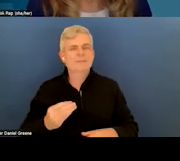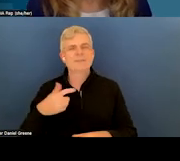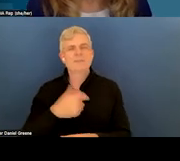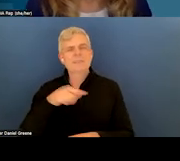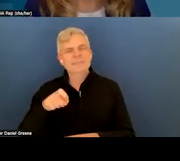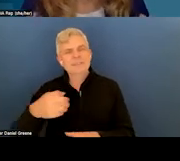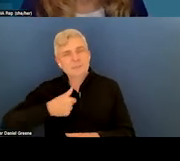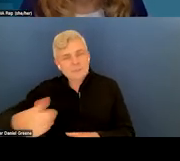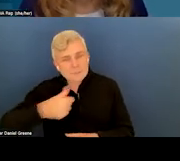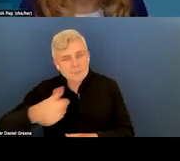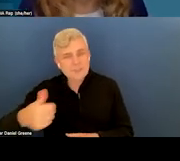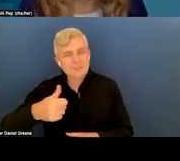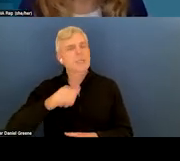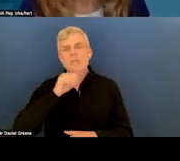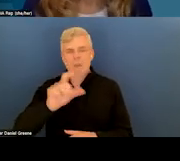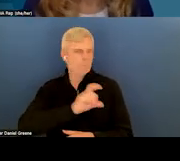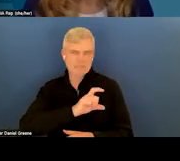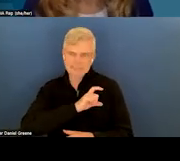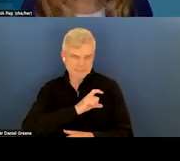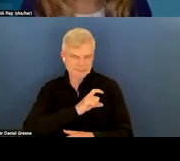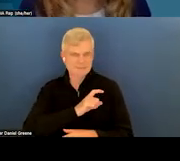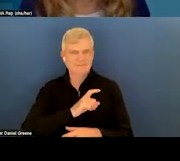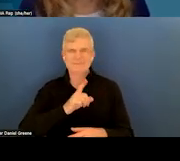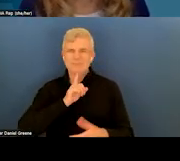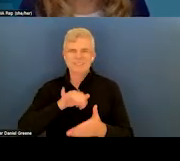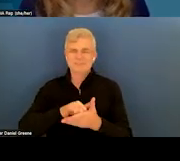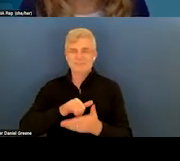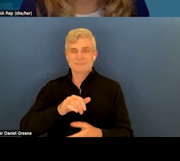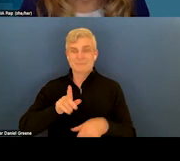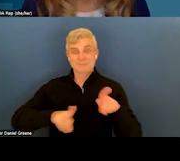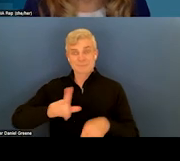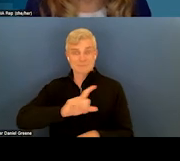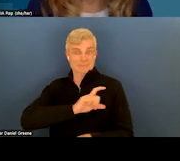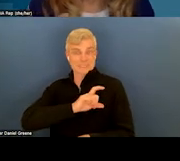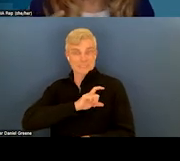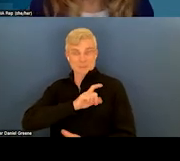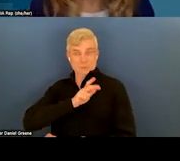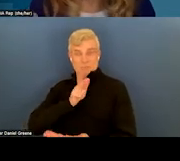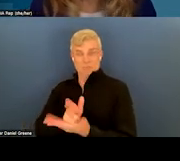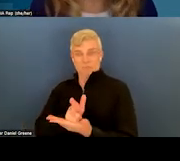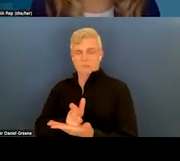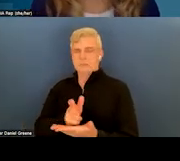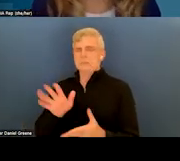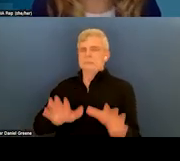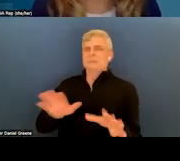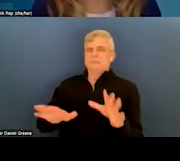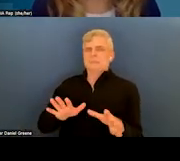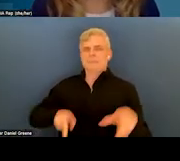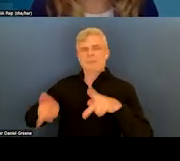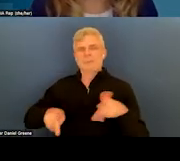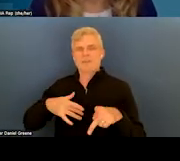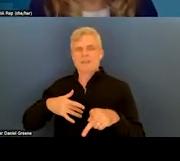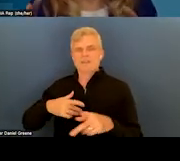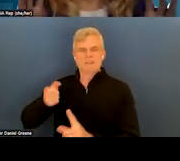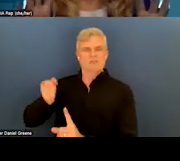transportation that's not police. That's really triggering and traumatic for a lot of people to go anywhere in the back of a police